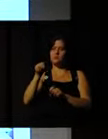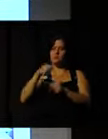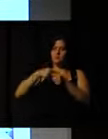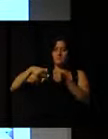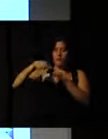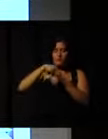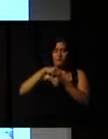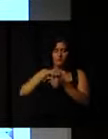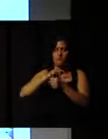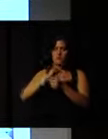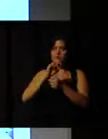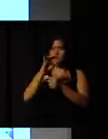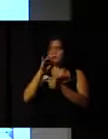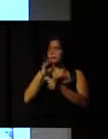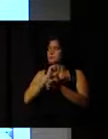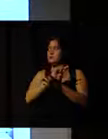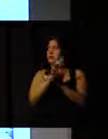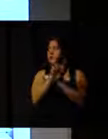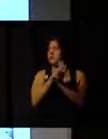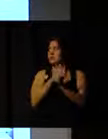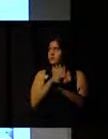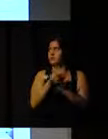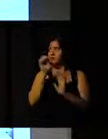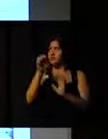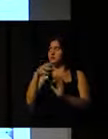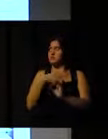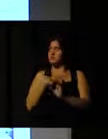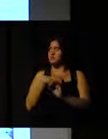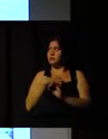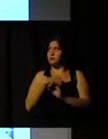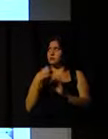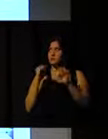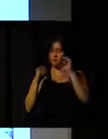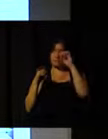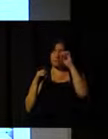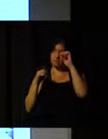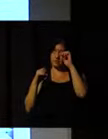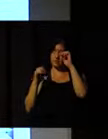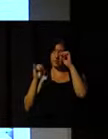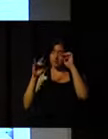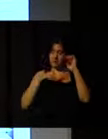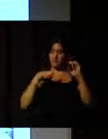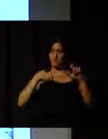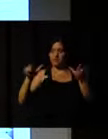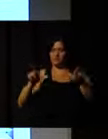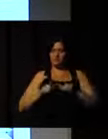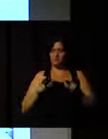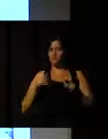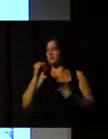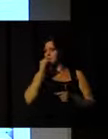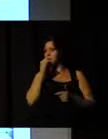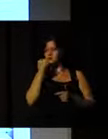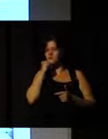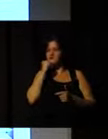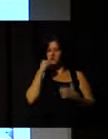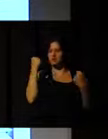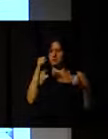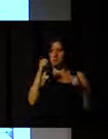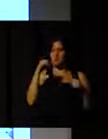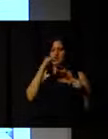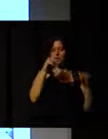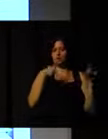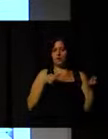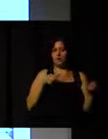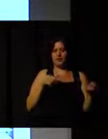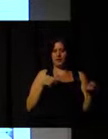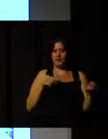educational and training systems. In this way, if I got a degree in sports science in Italy,